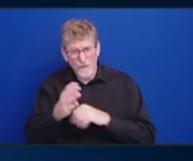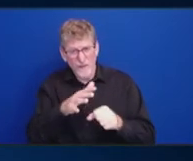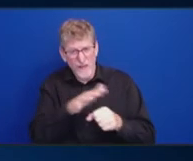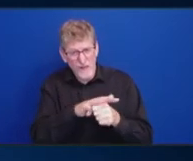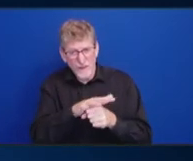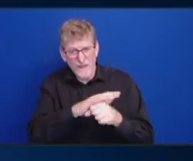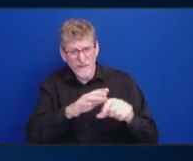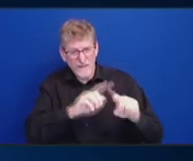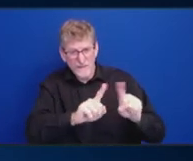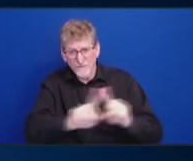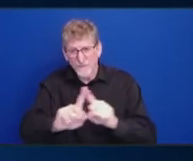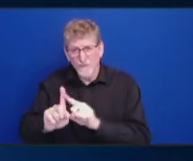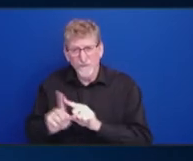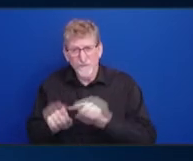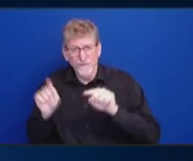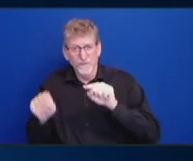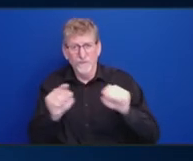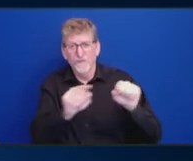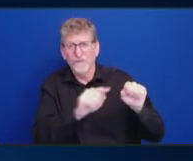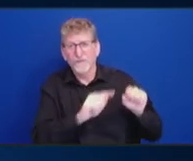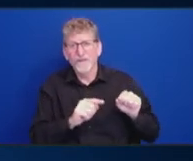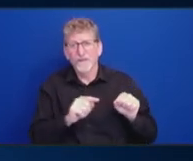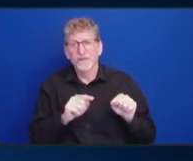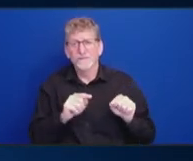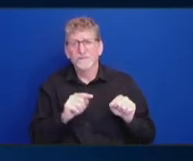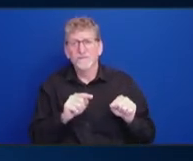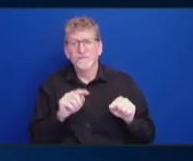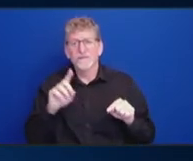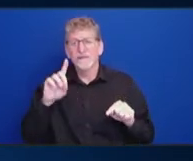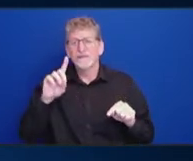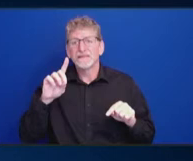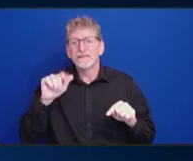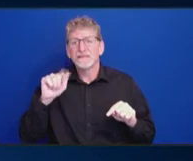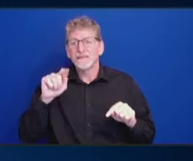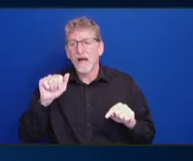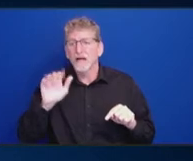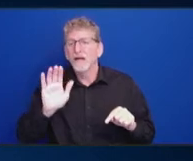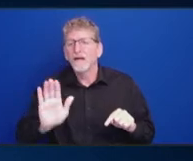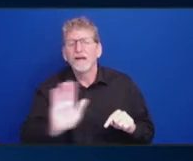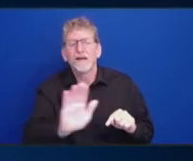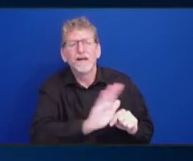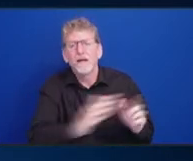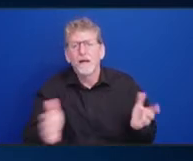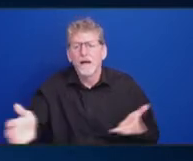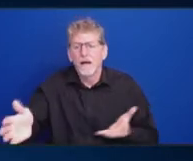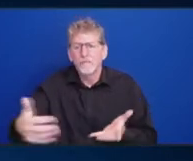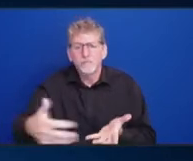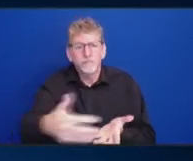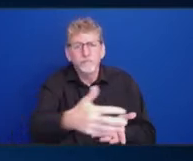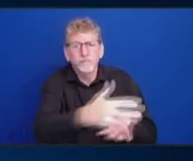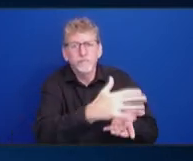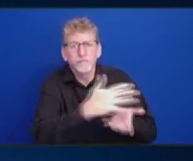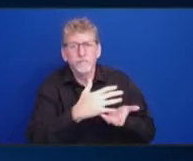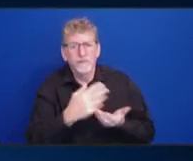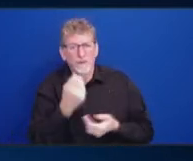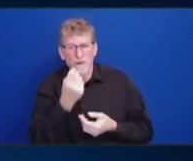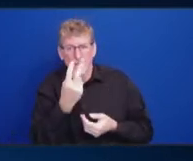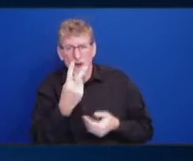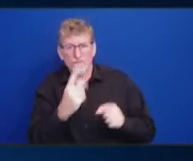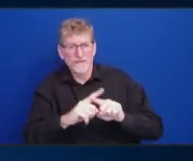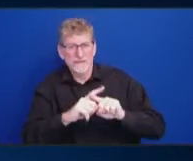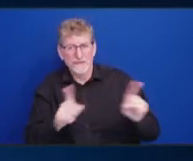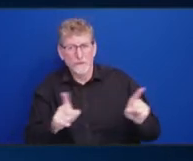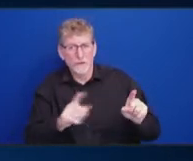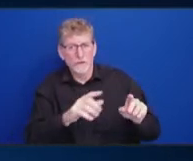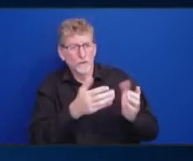dozen different areas where data is being collected from, right? Like, different, again, resources that are